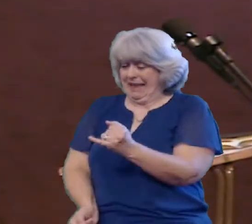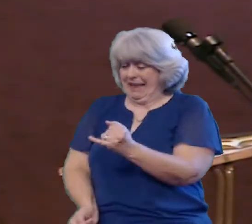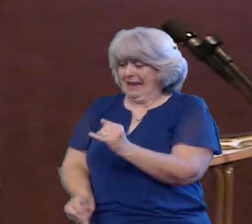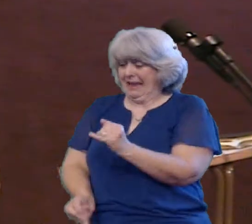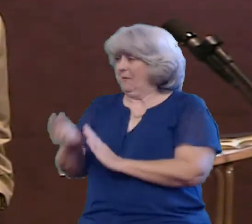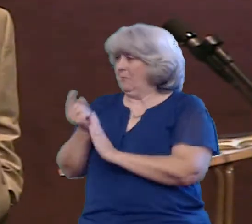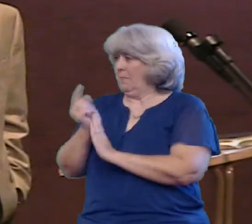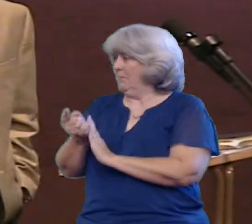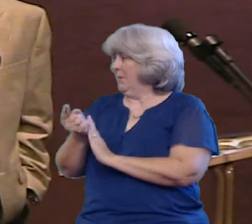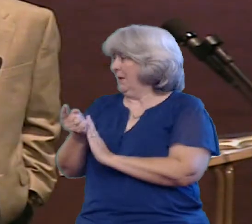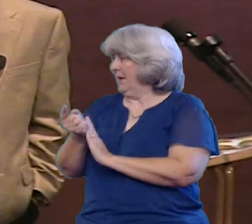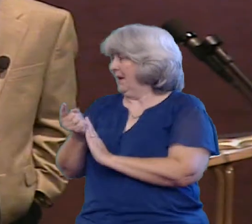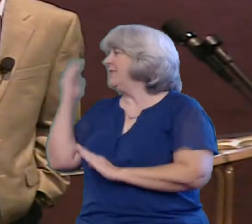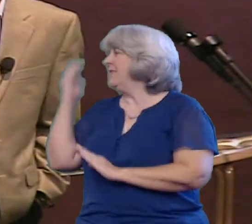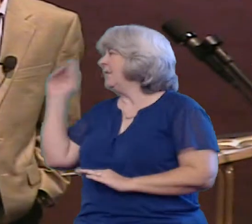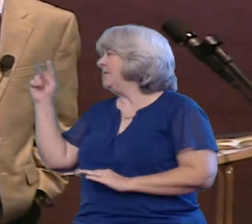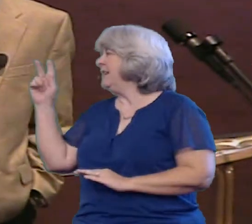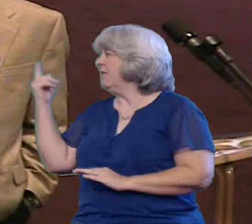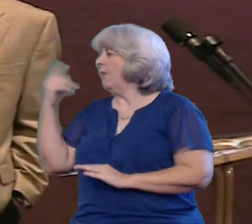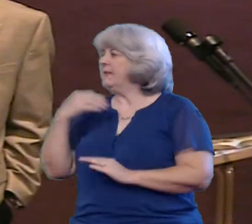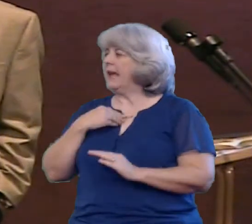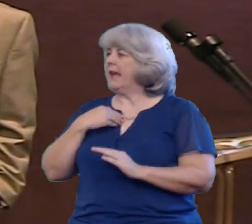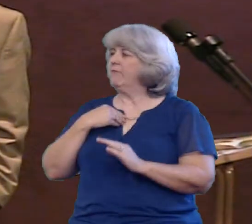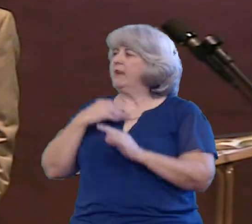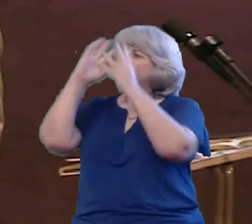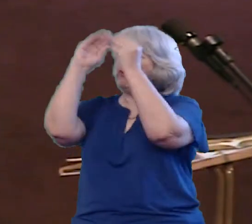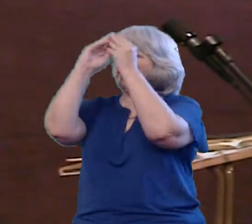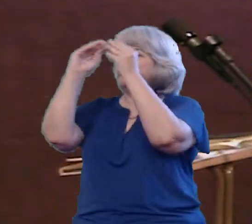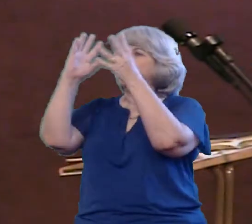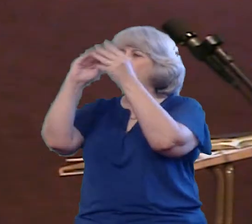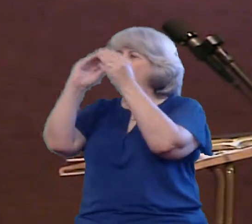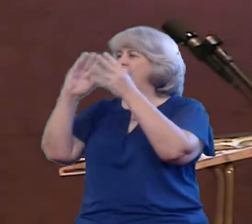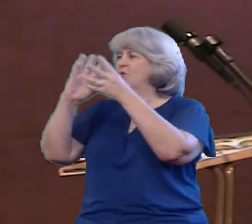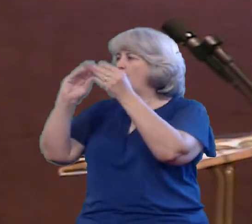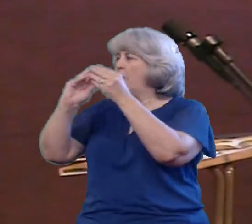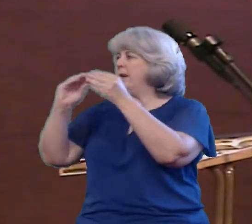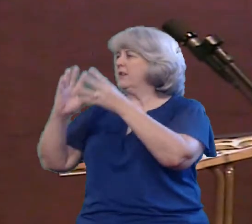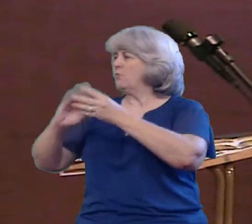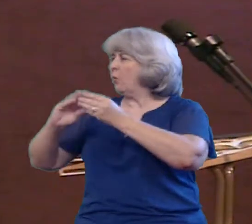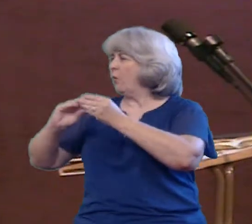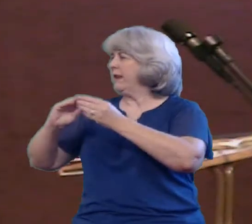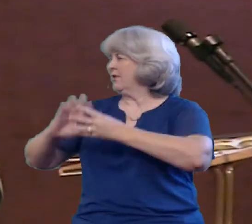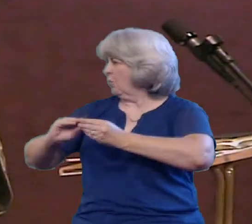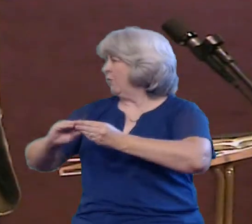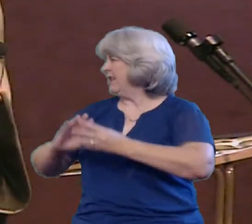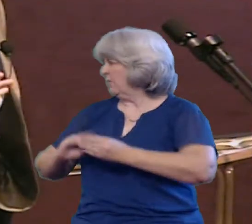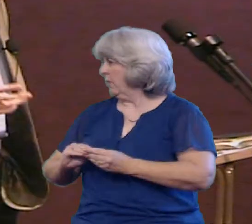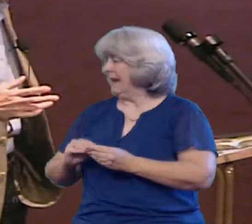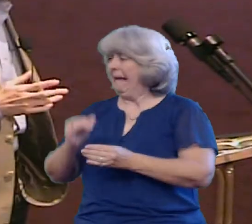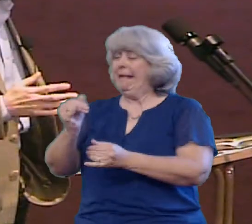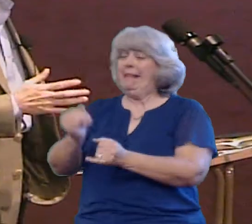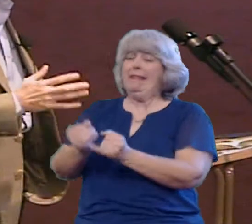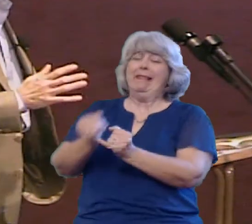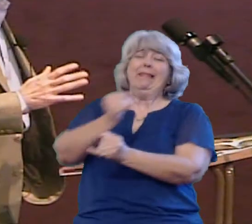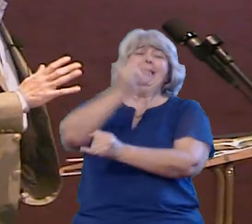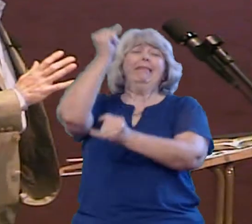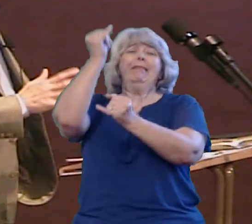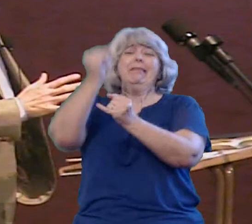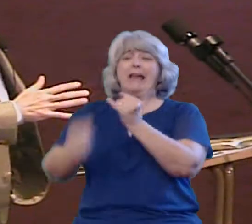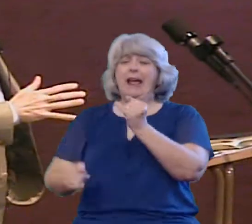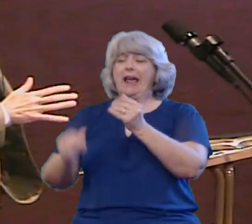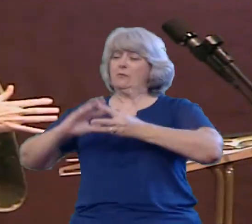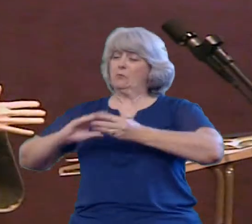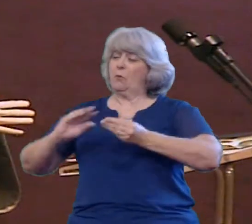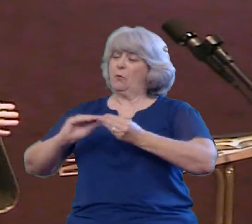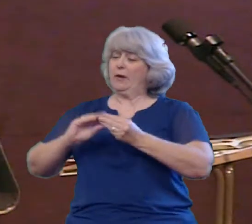TV is done is it's broken down in segments You have five to six different segments in a newscast And you get to the very last segment which is about two